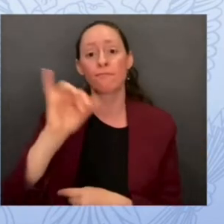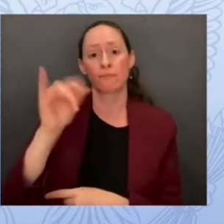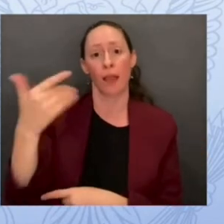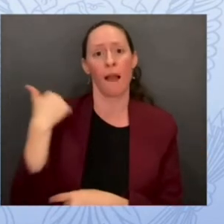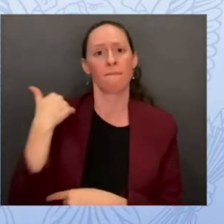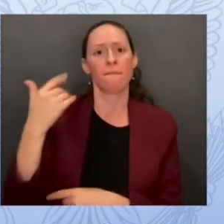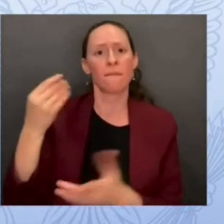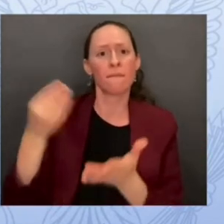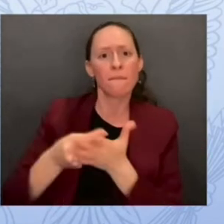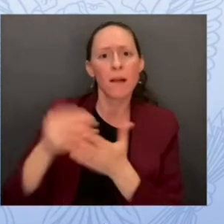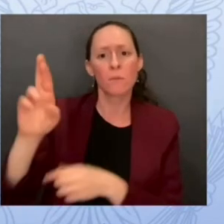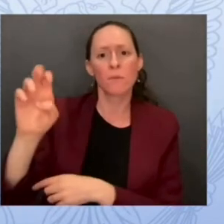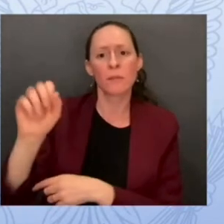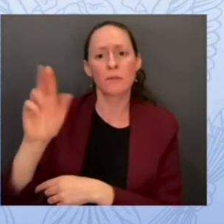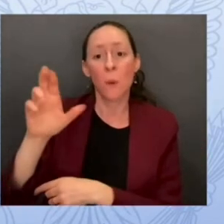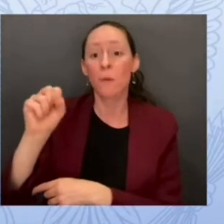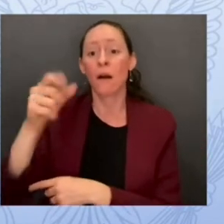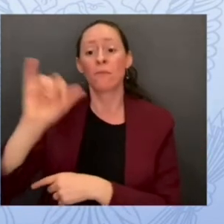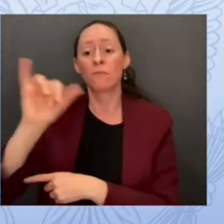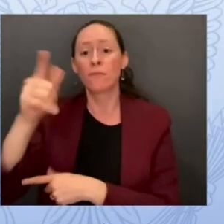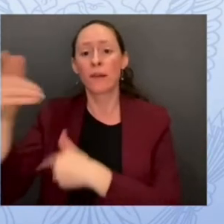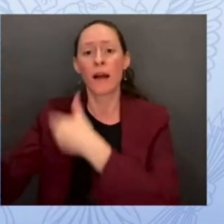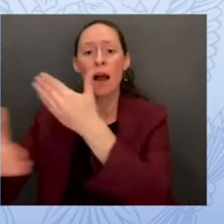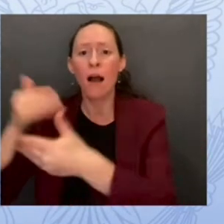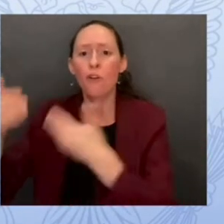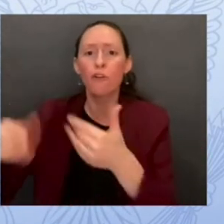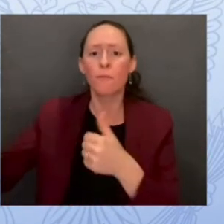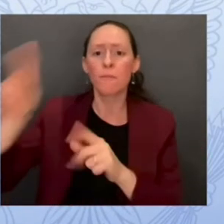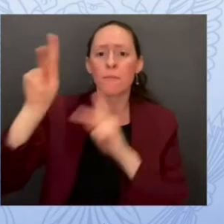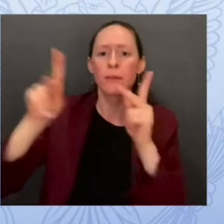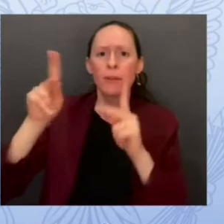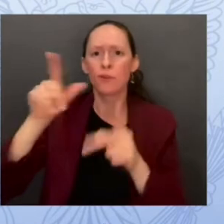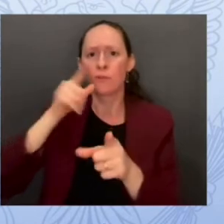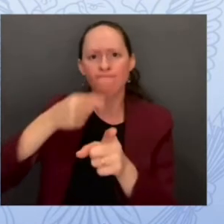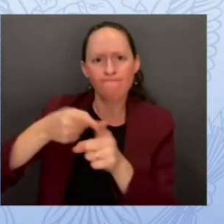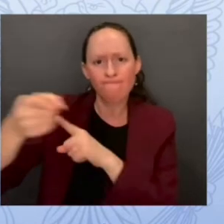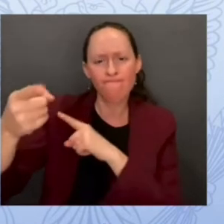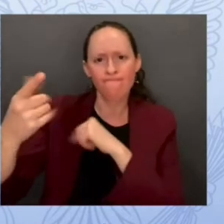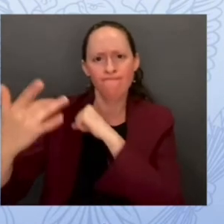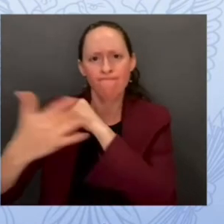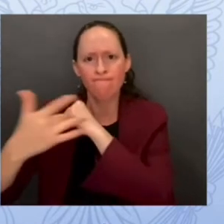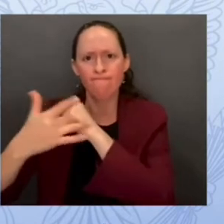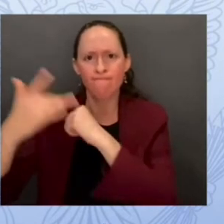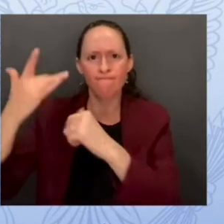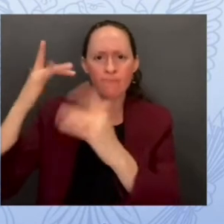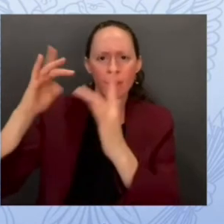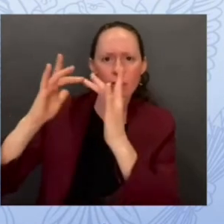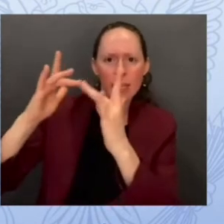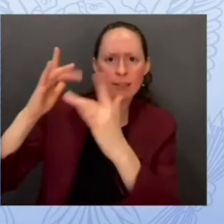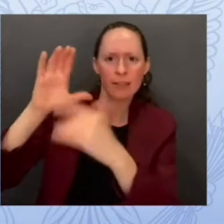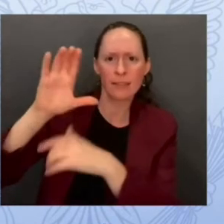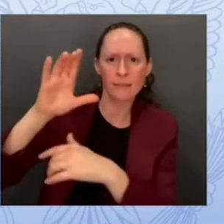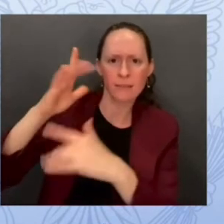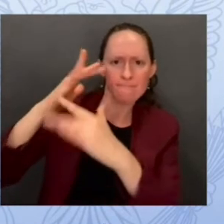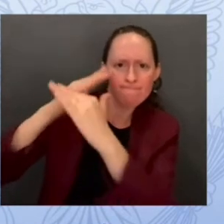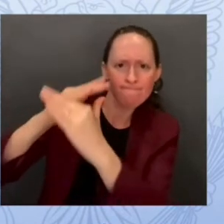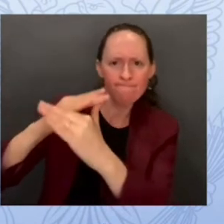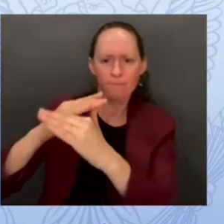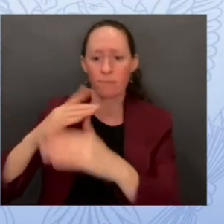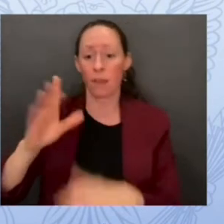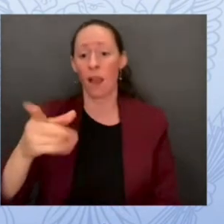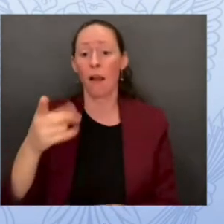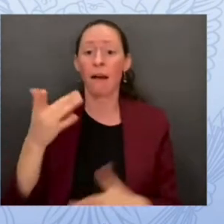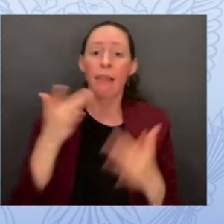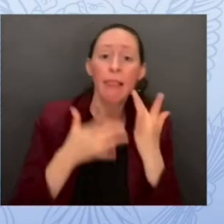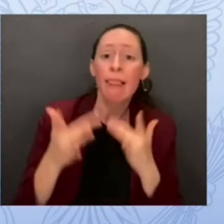and finally the people because we know that school IT administrators are often short staffed so expert teams to help them